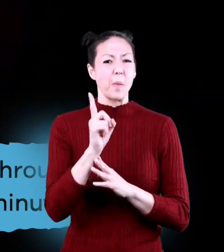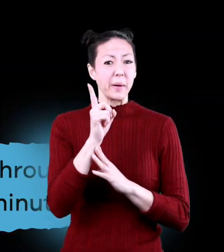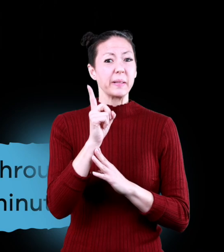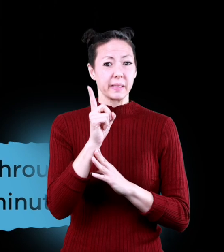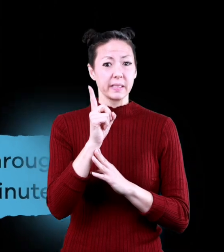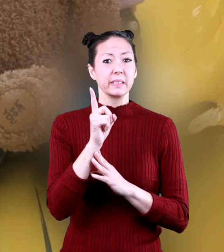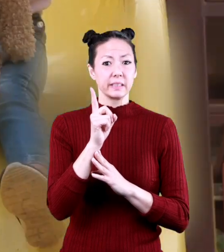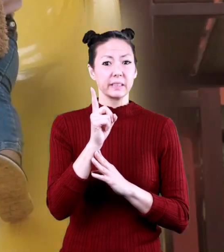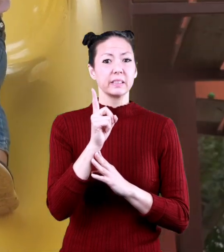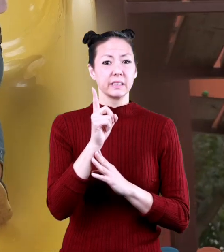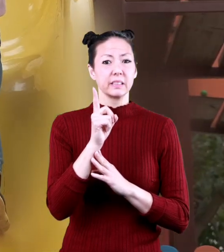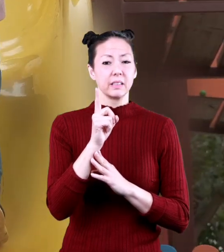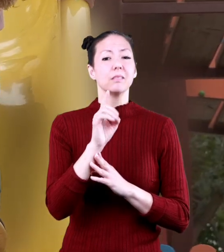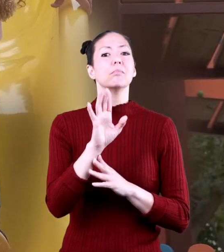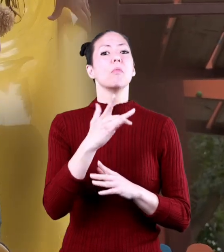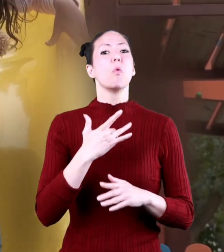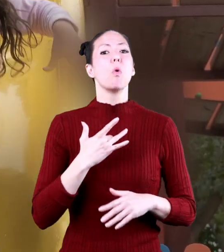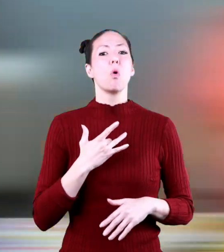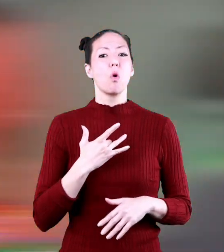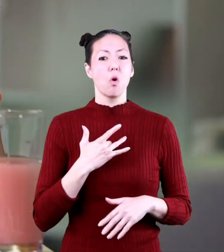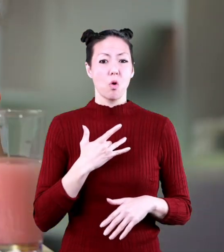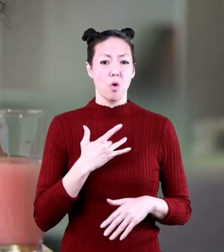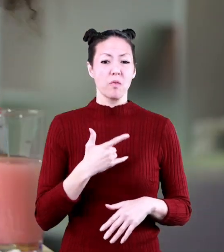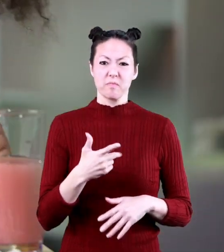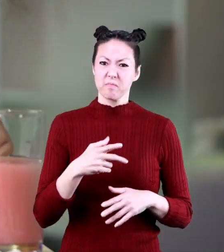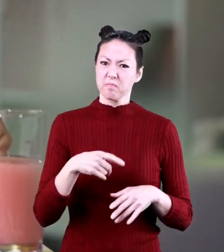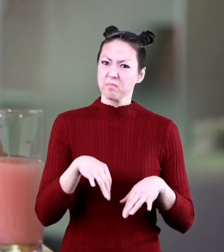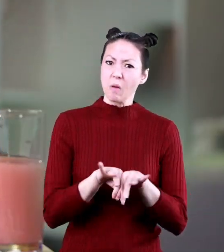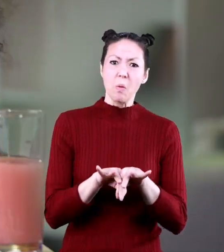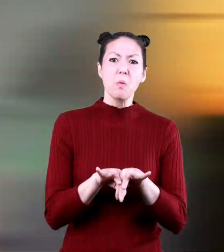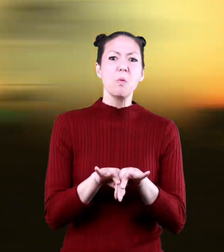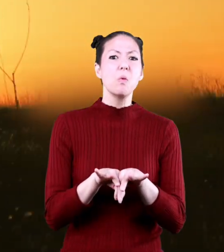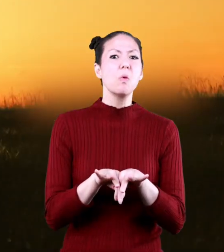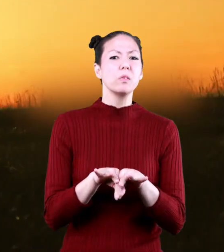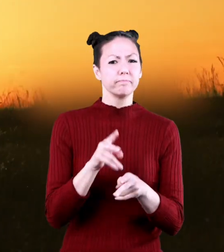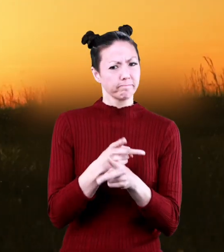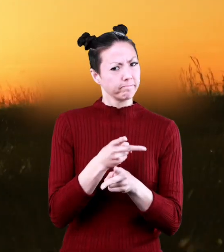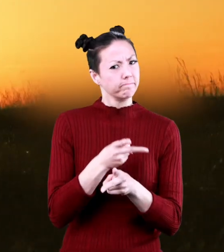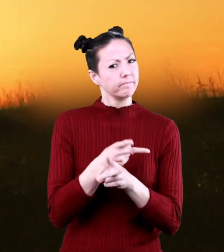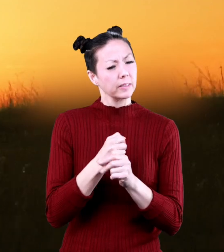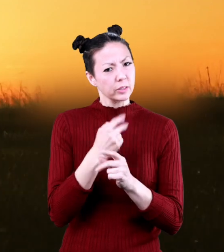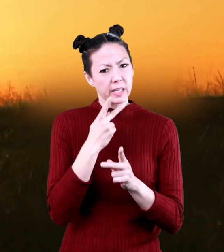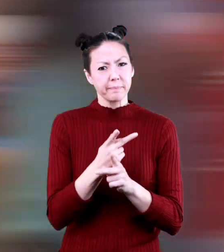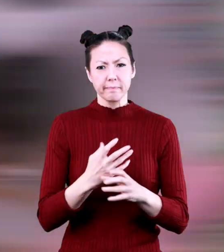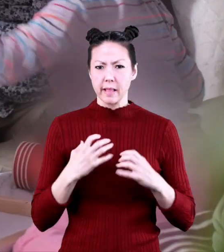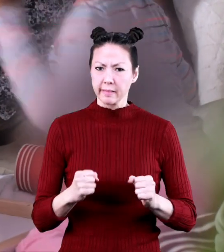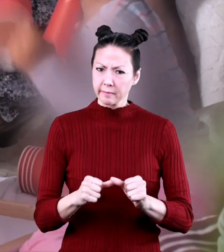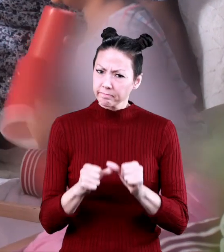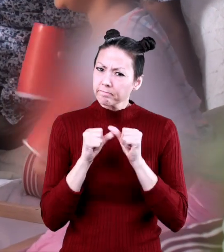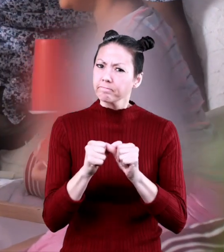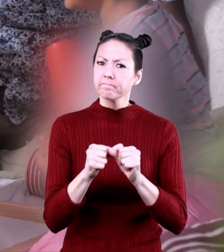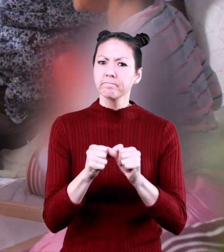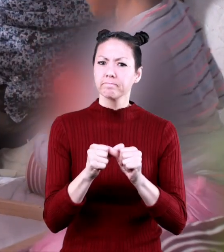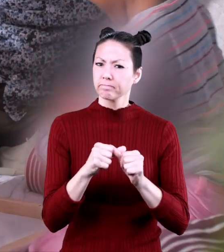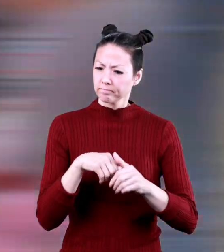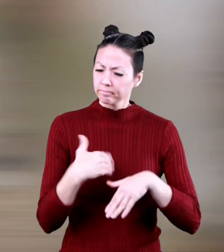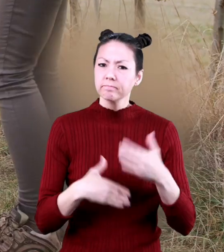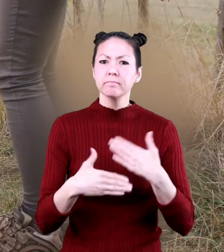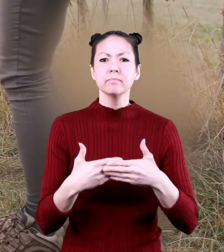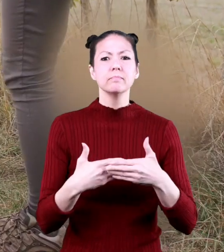minute since the heart is a unnecessary part of the body it is important to care for it and keep it healthy